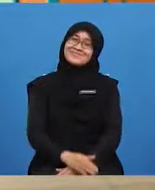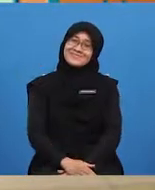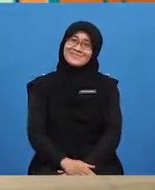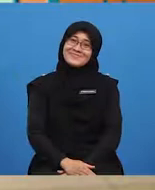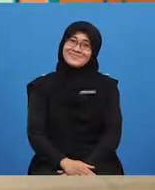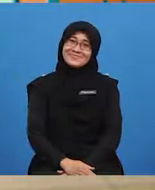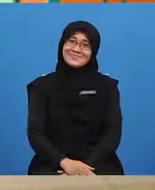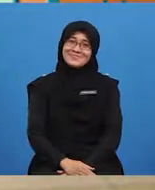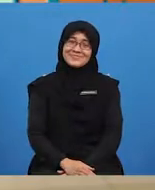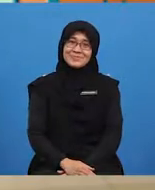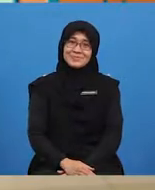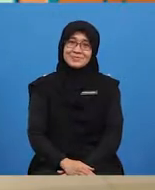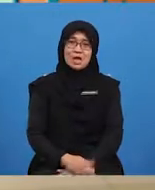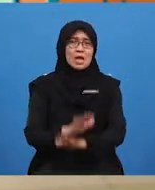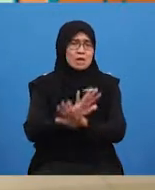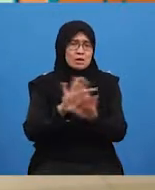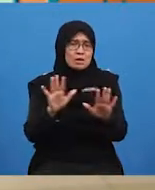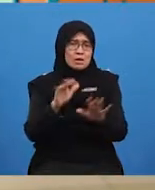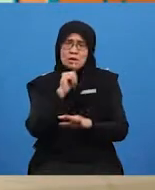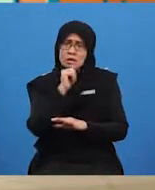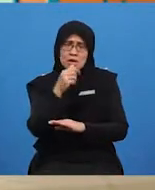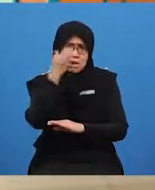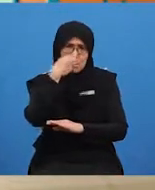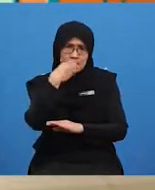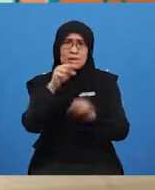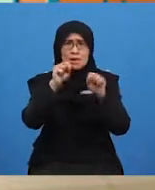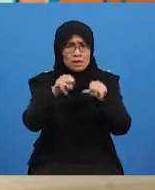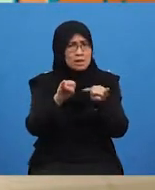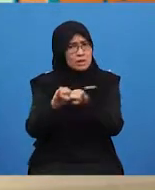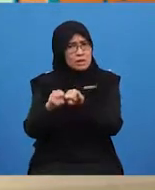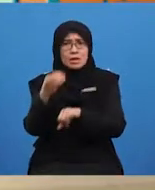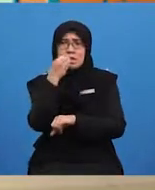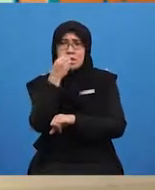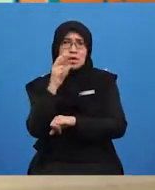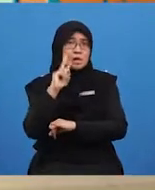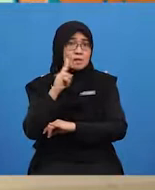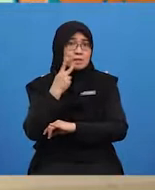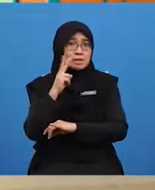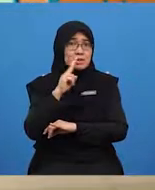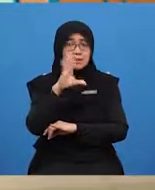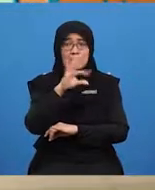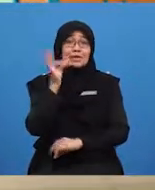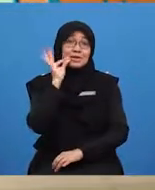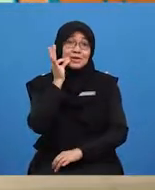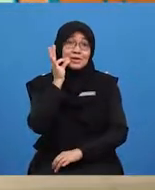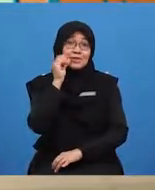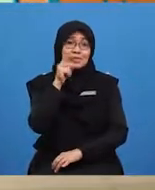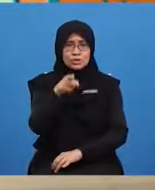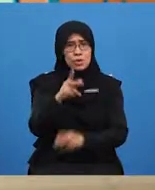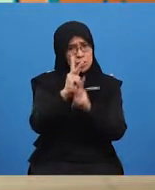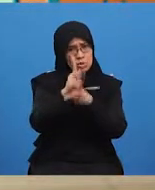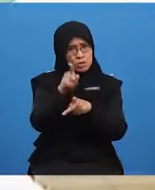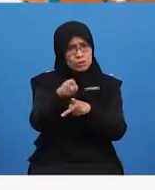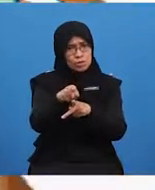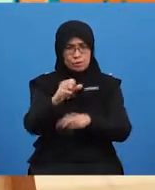Well, YOLO, it's not just apples. You can also eat other vegetables and fruits to keep yourself healthy.